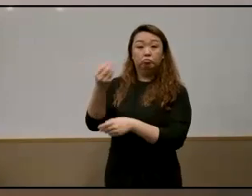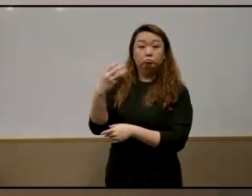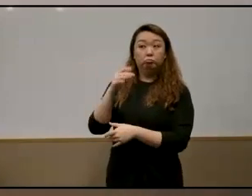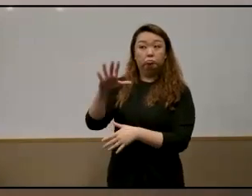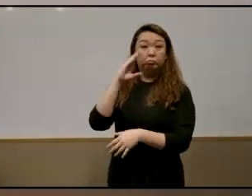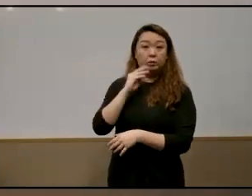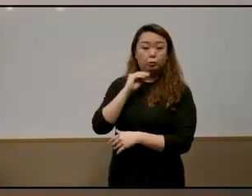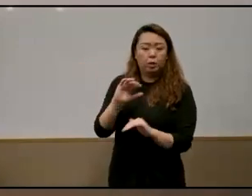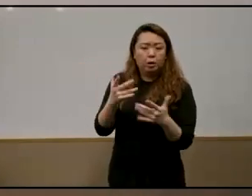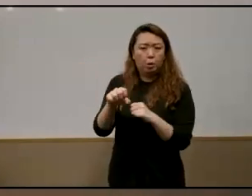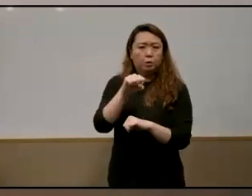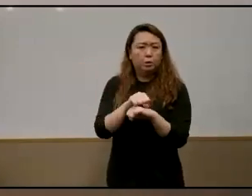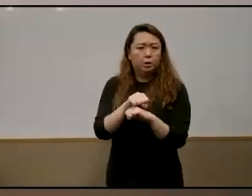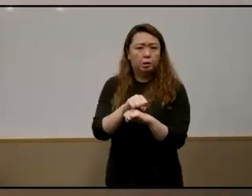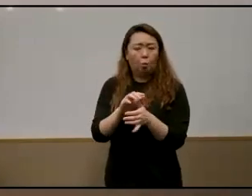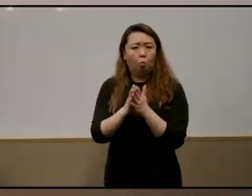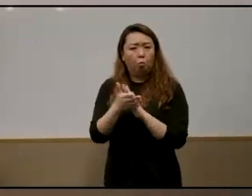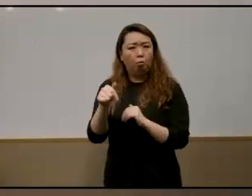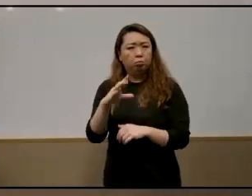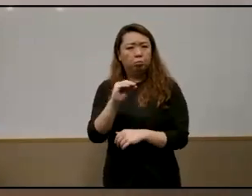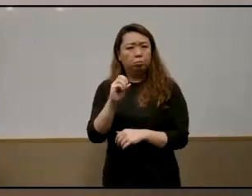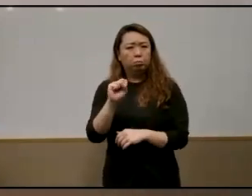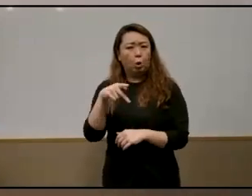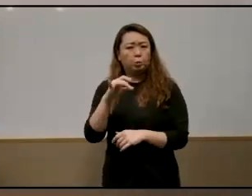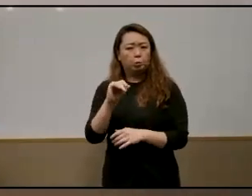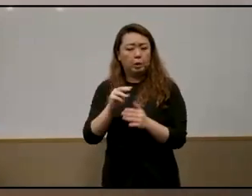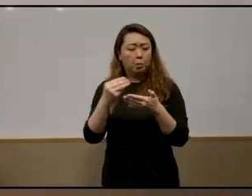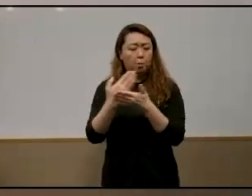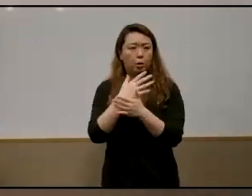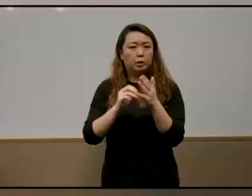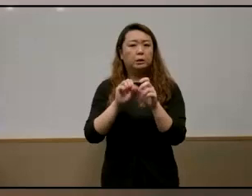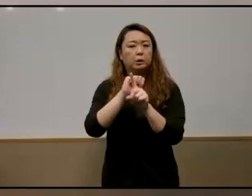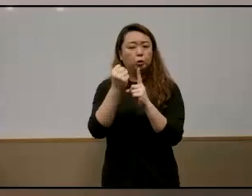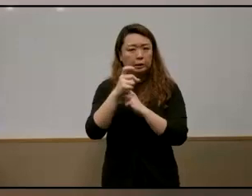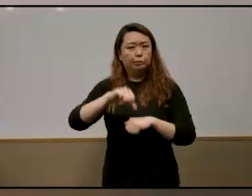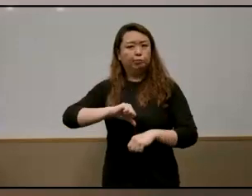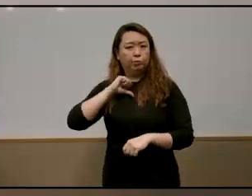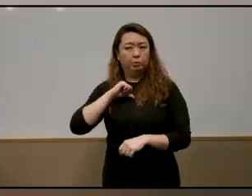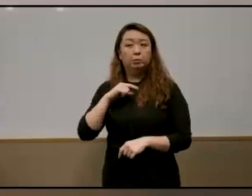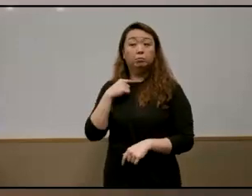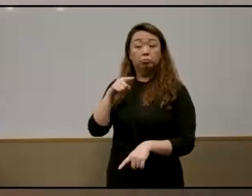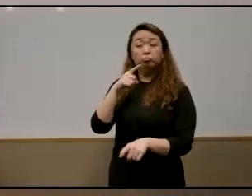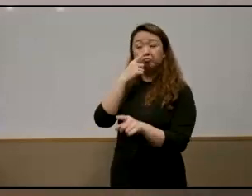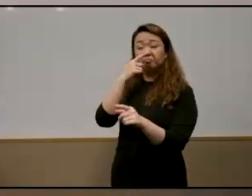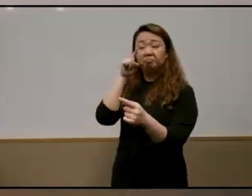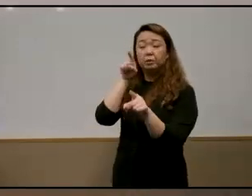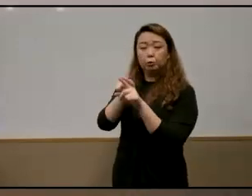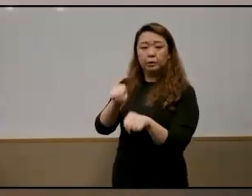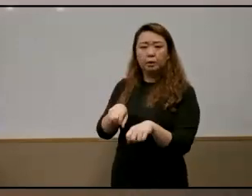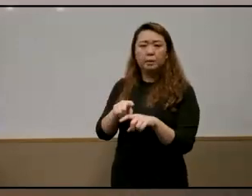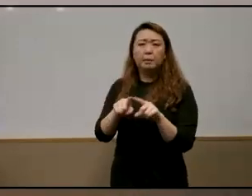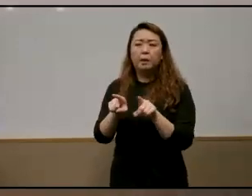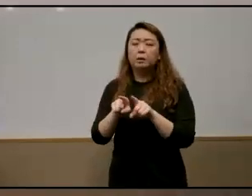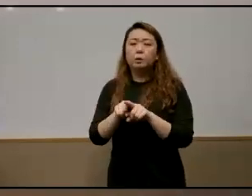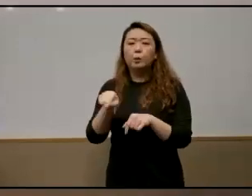about how singapore appeared a cosmopolitan and brilliant city with much to be proud of which i do agree with but that there was also